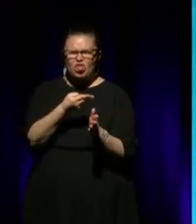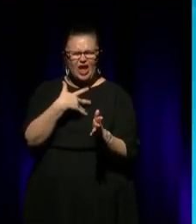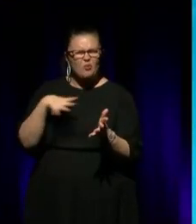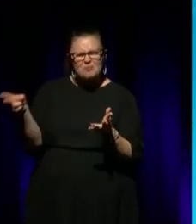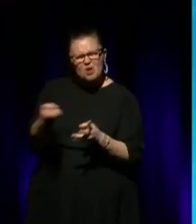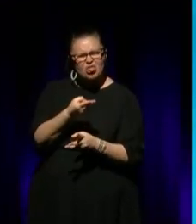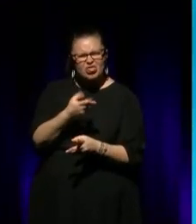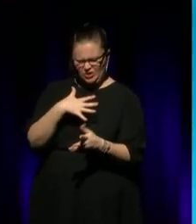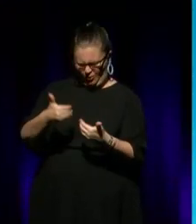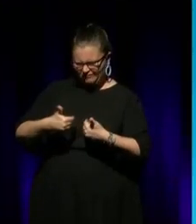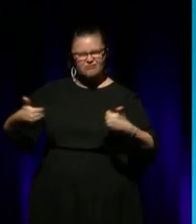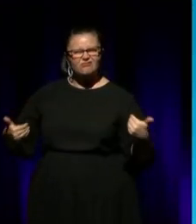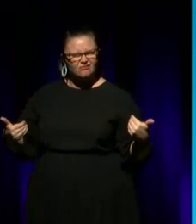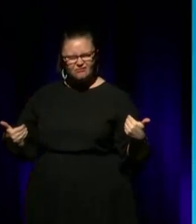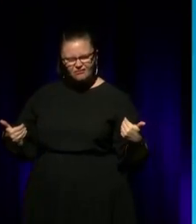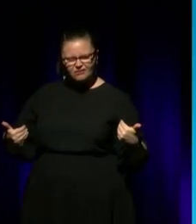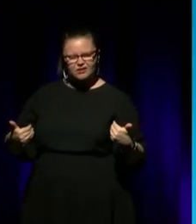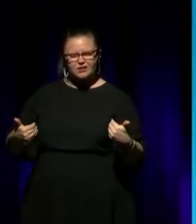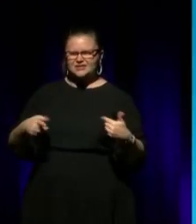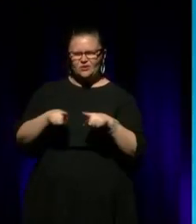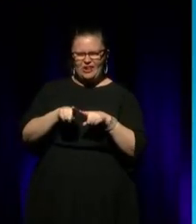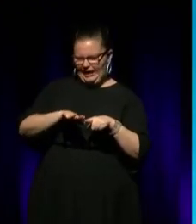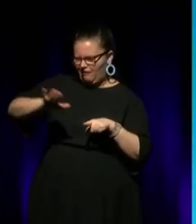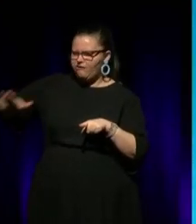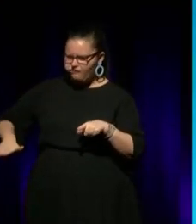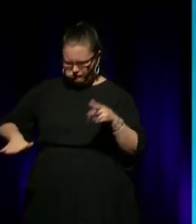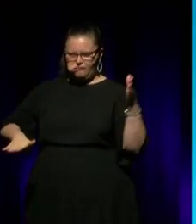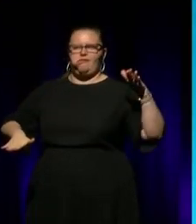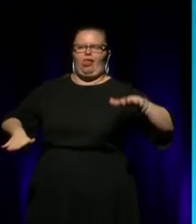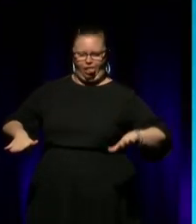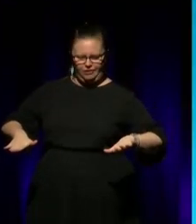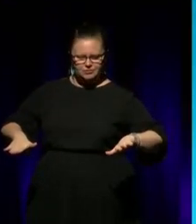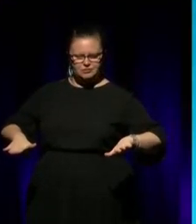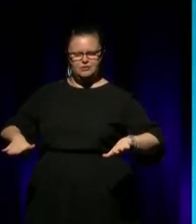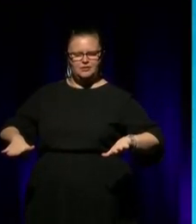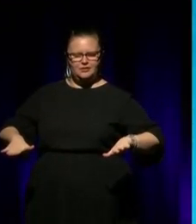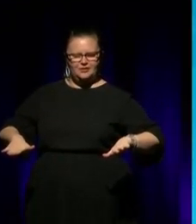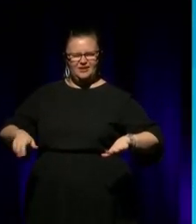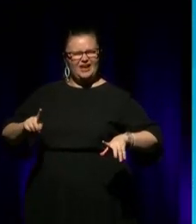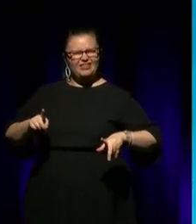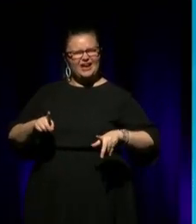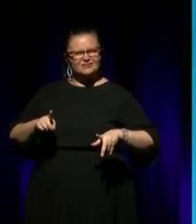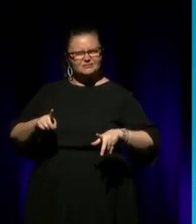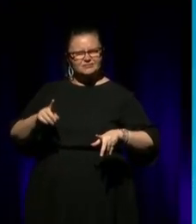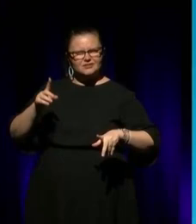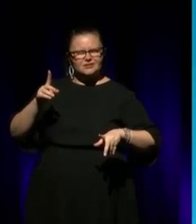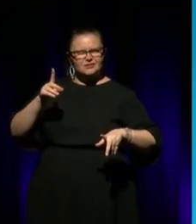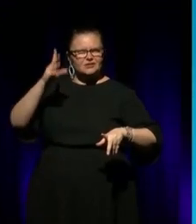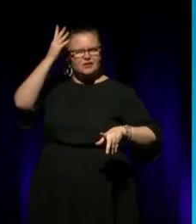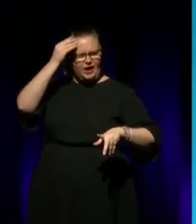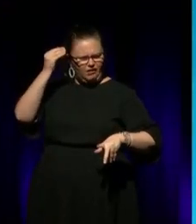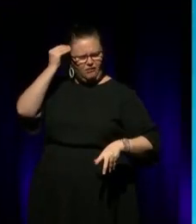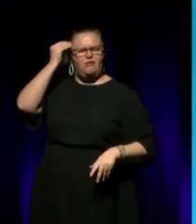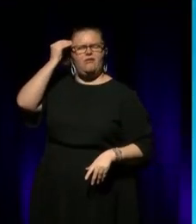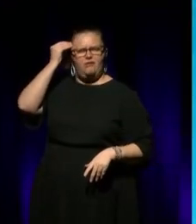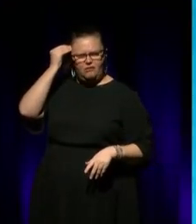And in a way, I think that foot in each world became that grounded knowledge that made